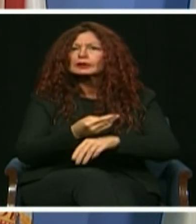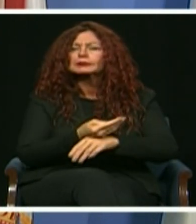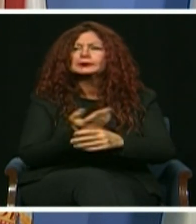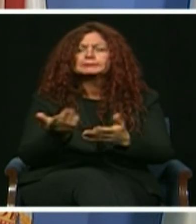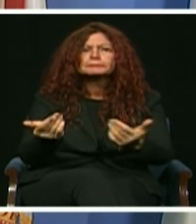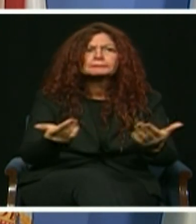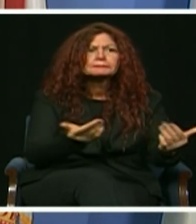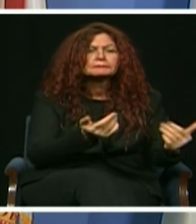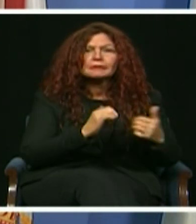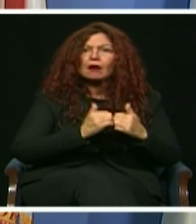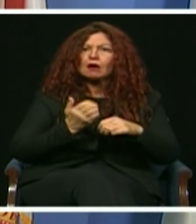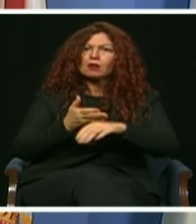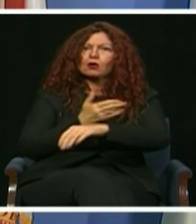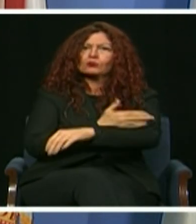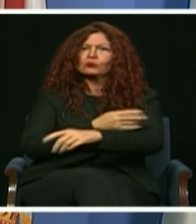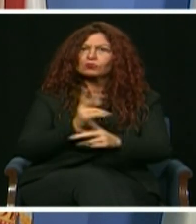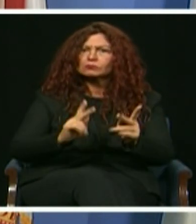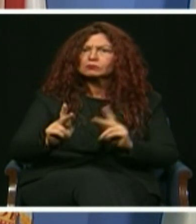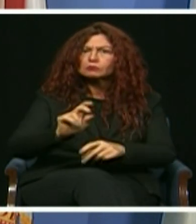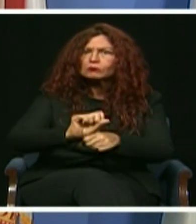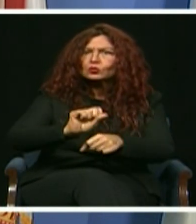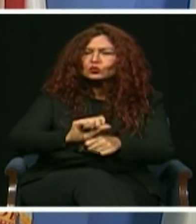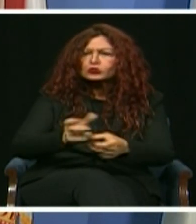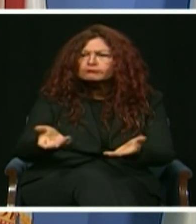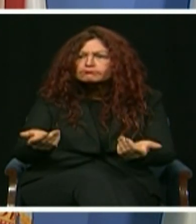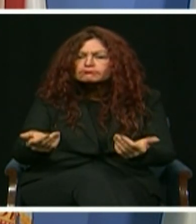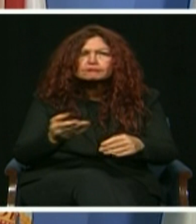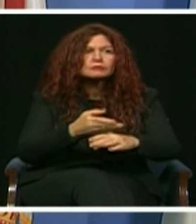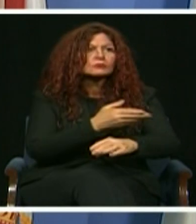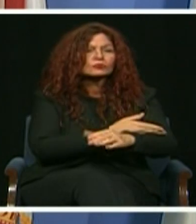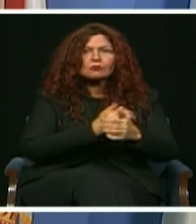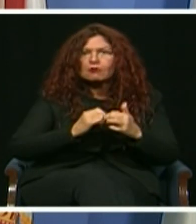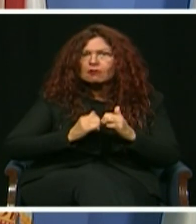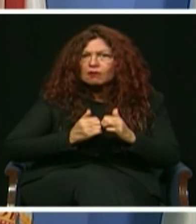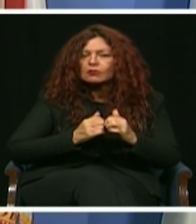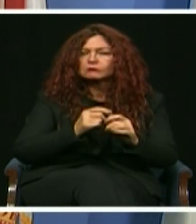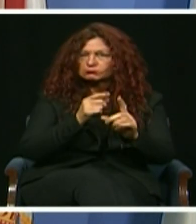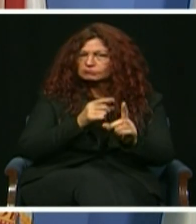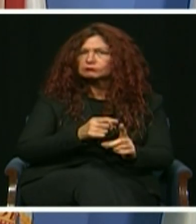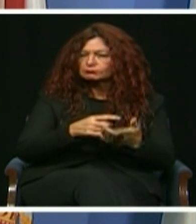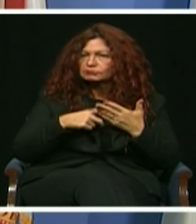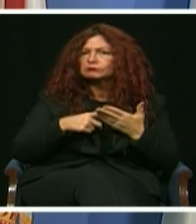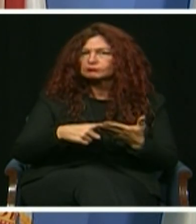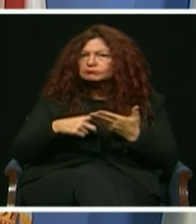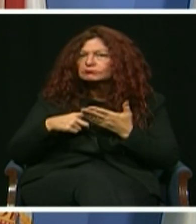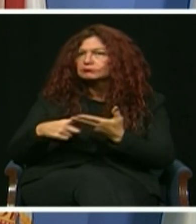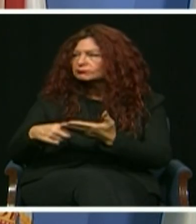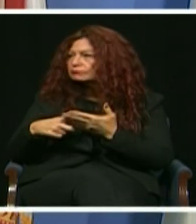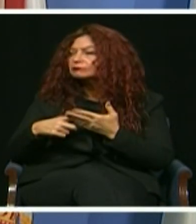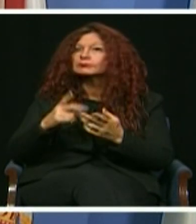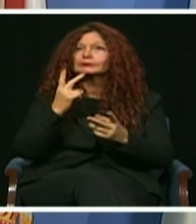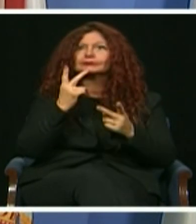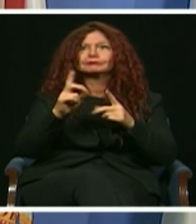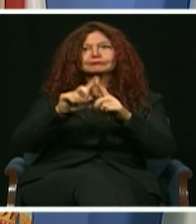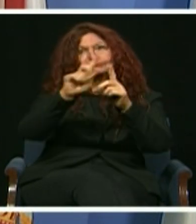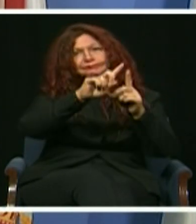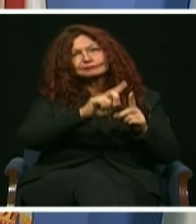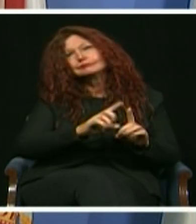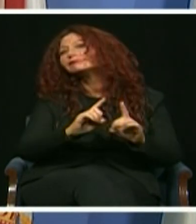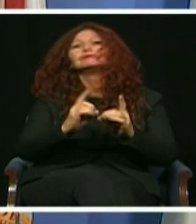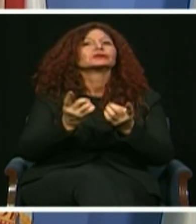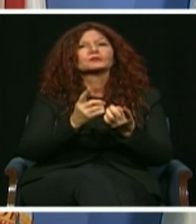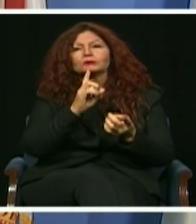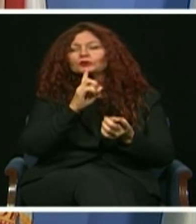up and support our workers to tackle the challenges ahead. Our county departments continue to demonstrate a commitment to